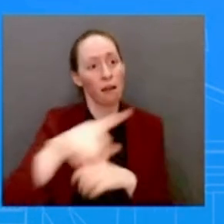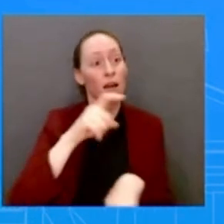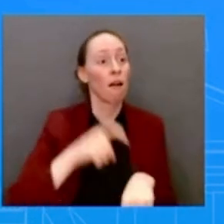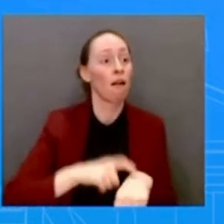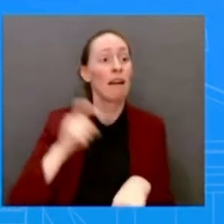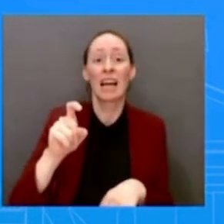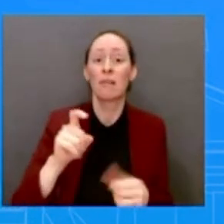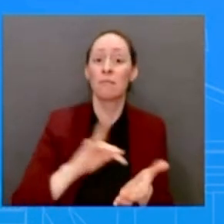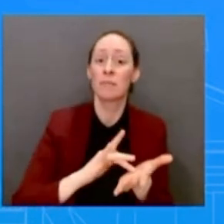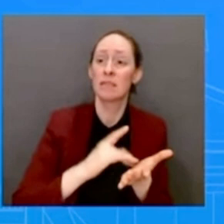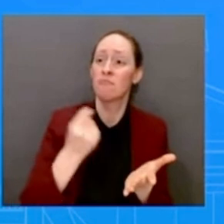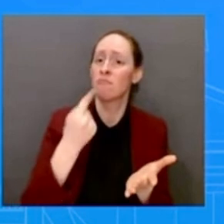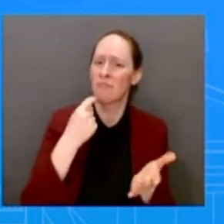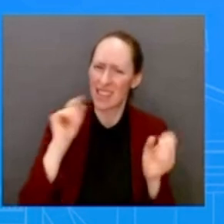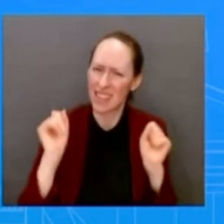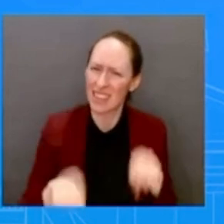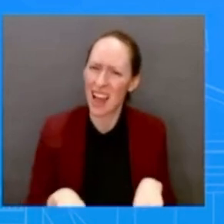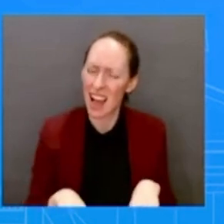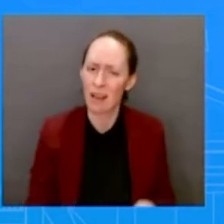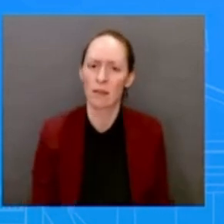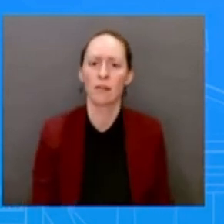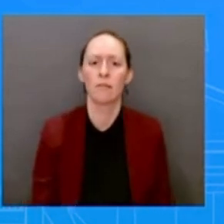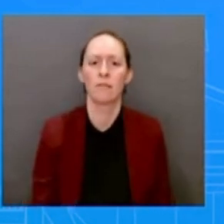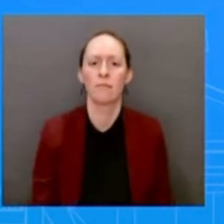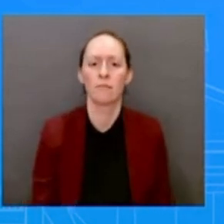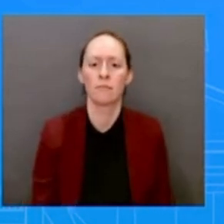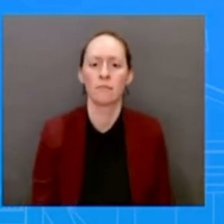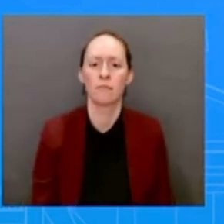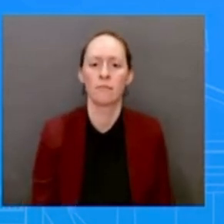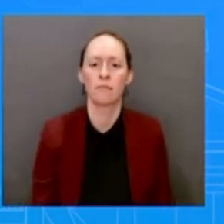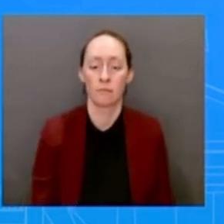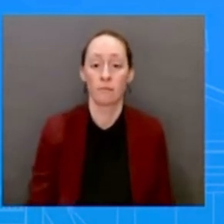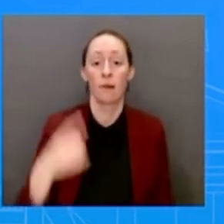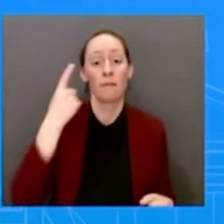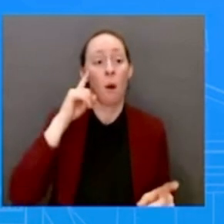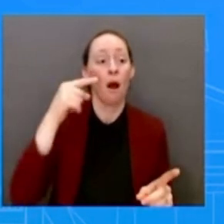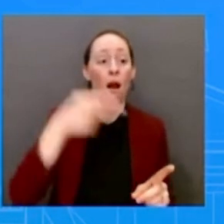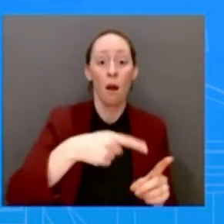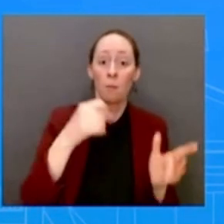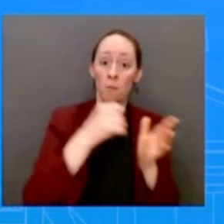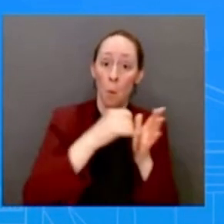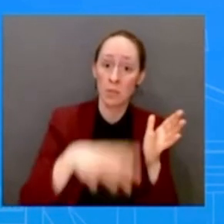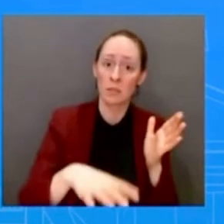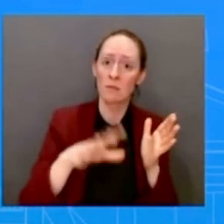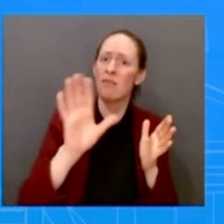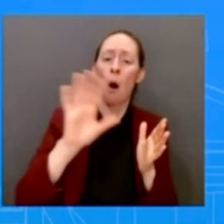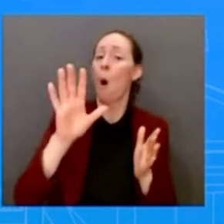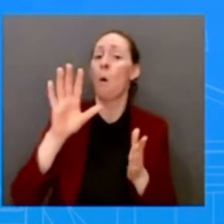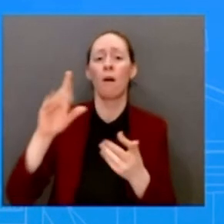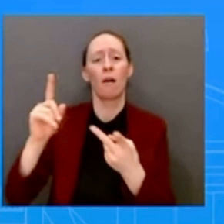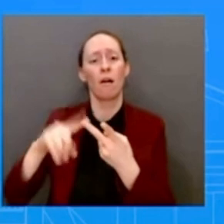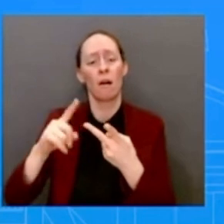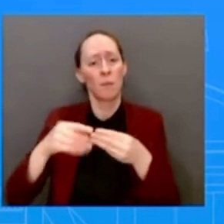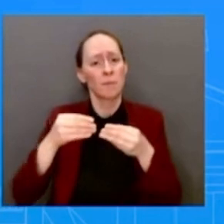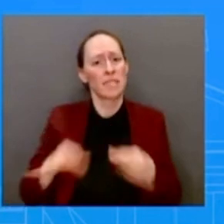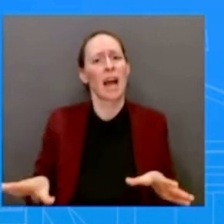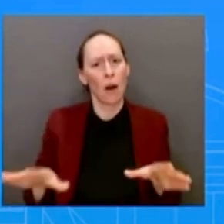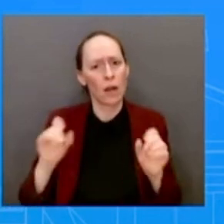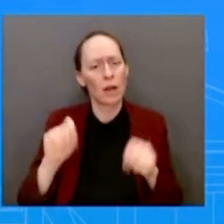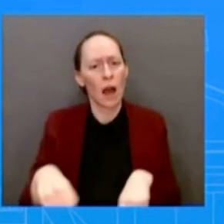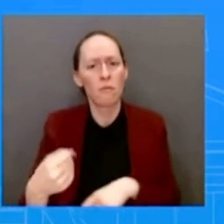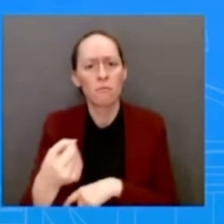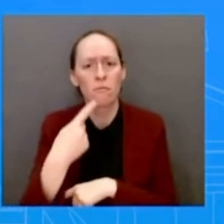miscarriage management and abortion. So that is what we wanted to say on the Walgreens front. So it sounds like you all think it's dangerous. Are there any sort of